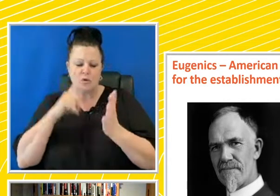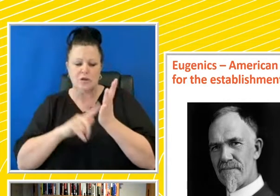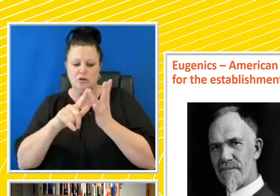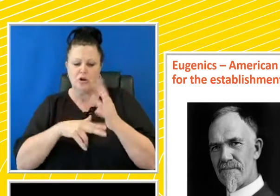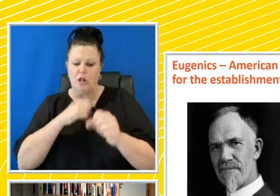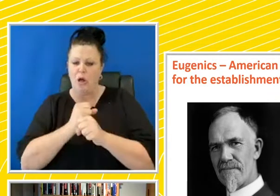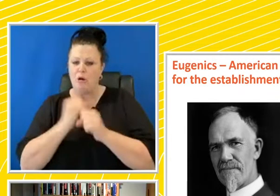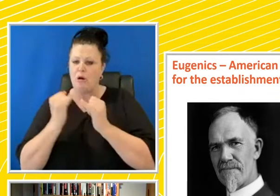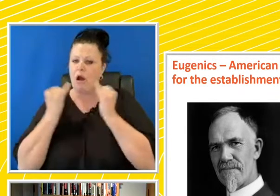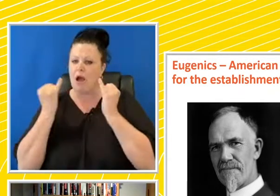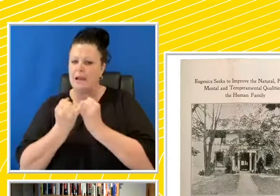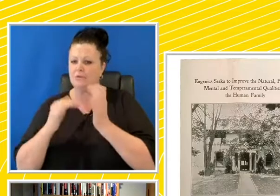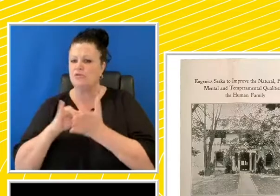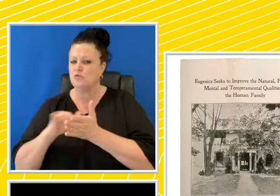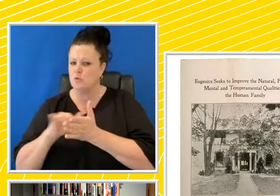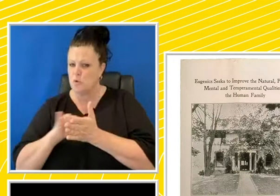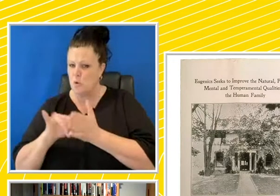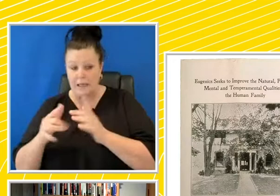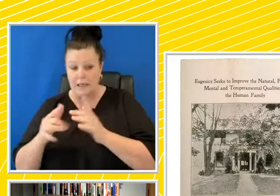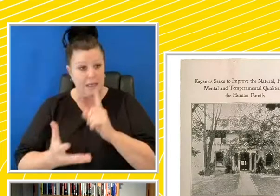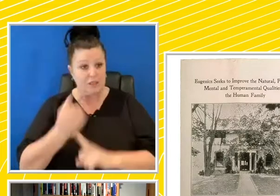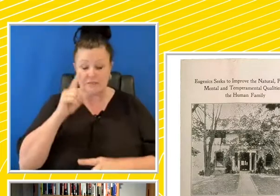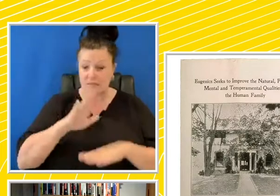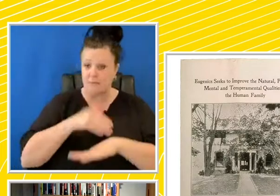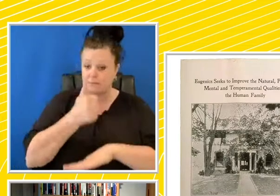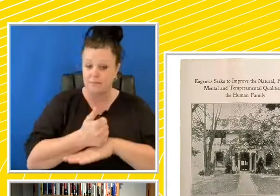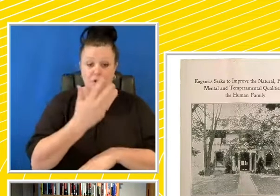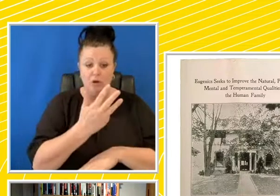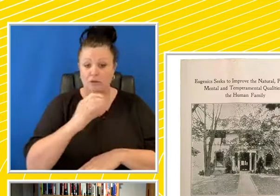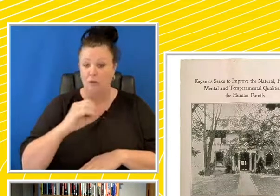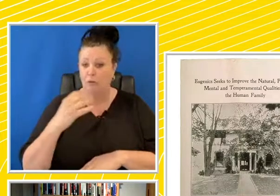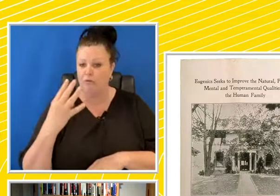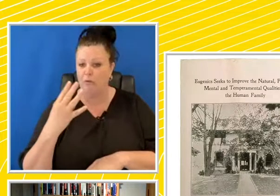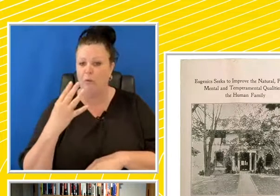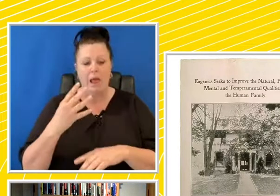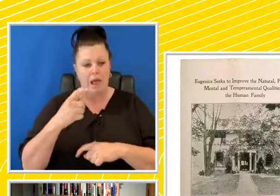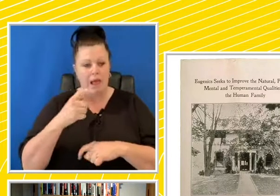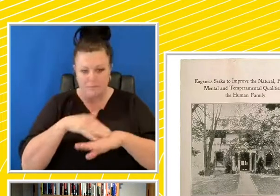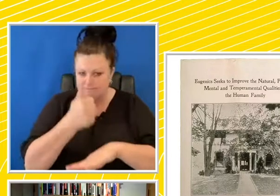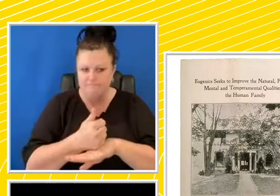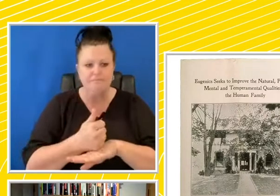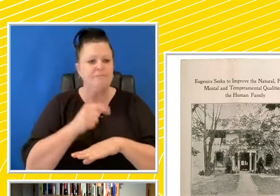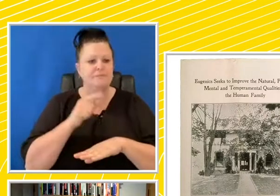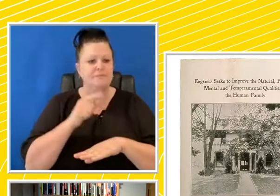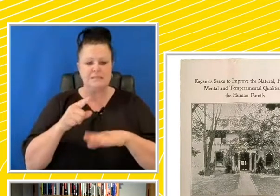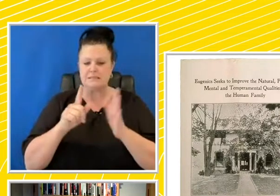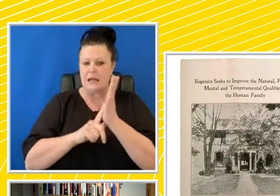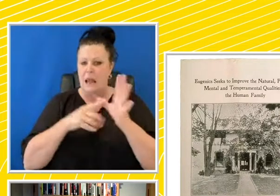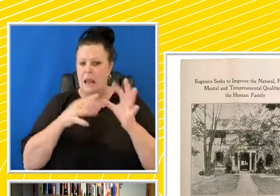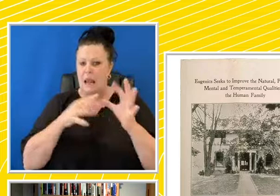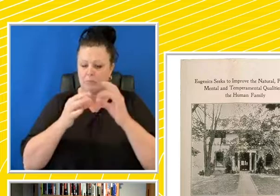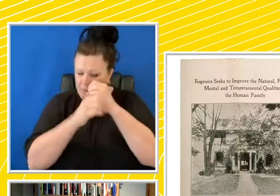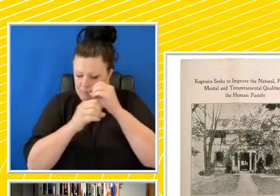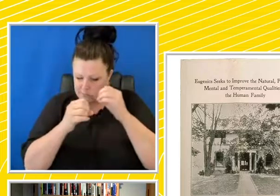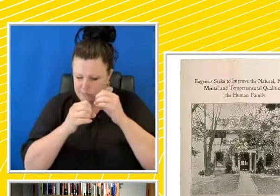achieves that. By 1904, he's become the director of the Cold Spring Harbour Laboratory, where he founds